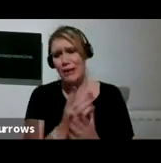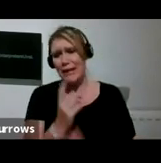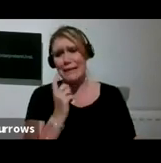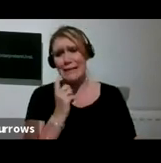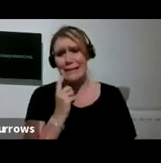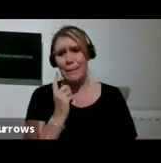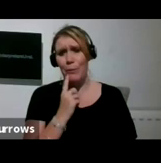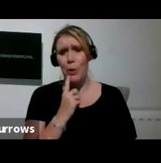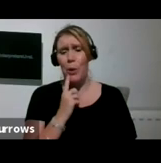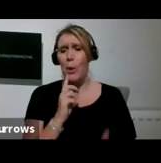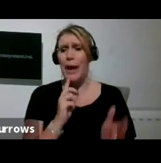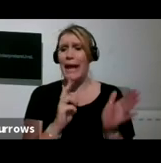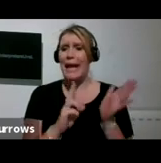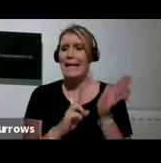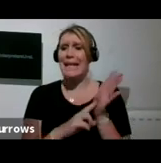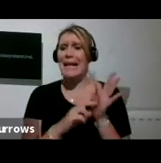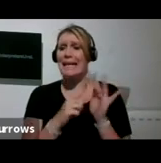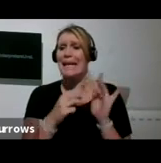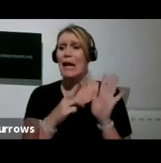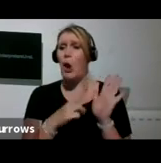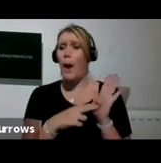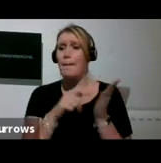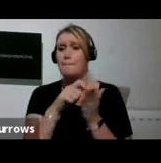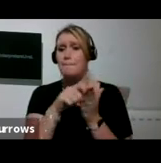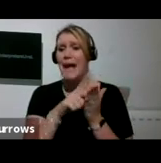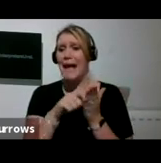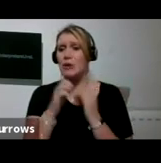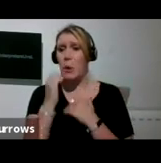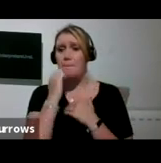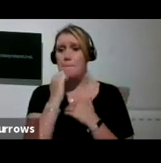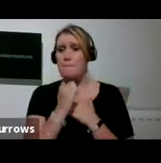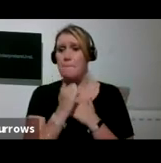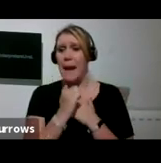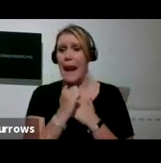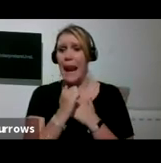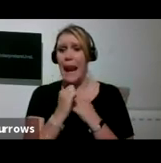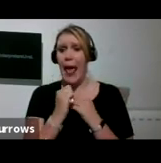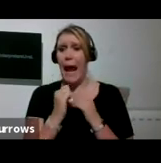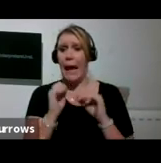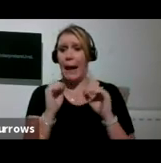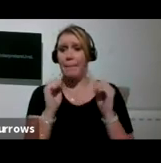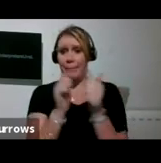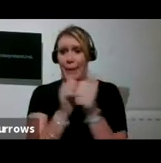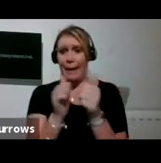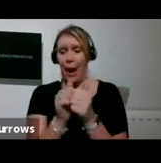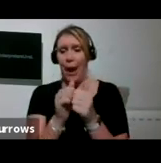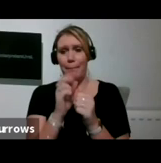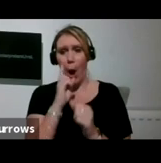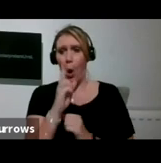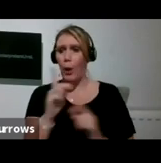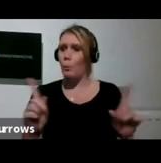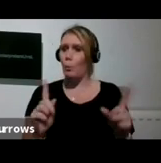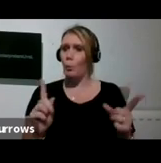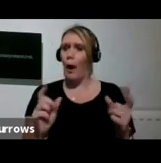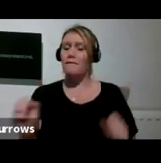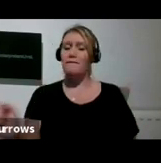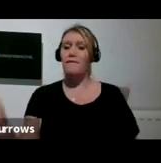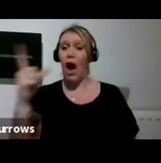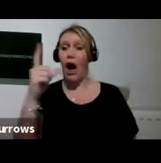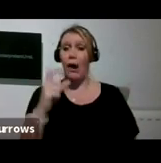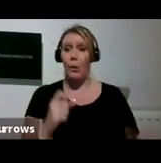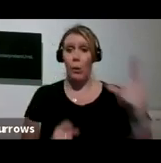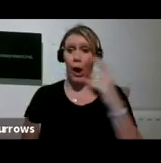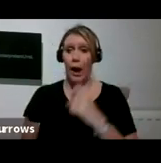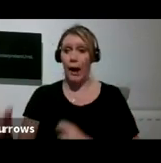on black paper but it just looks like the most amazing firework display and with assistance dogs we don't really